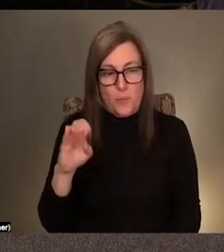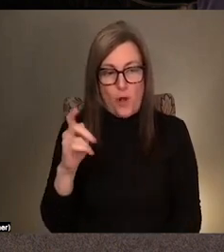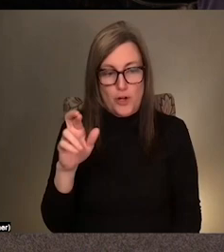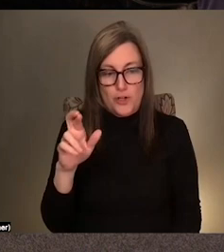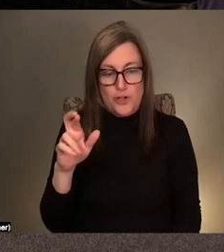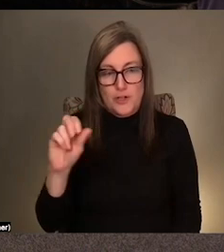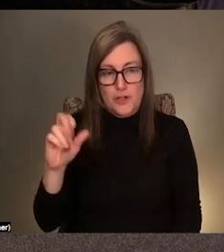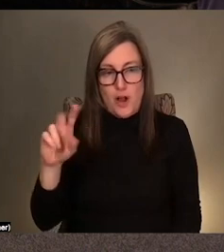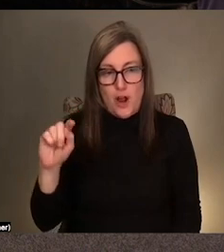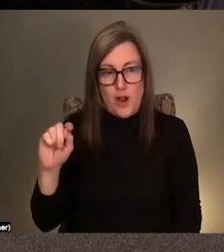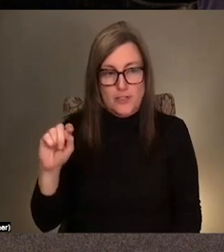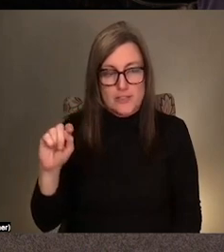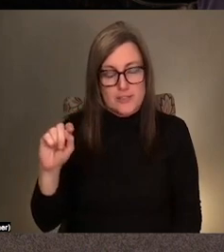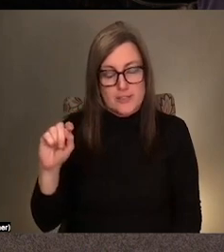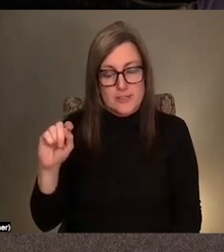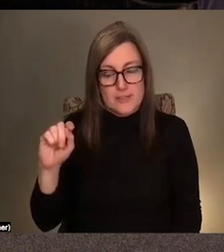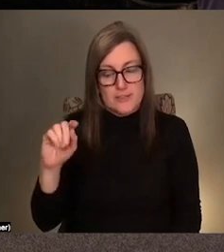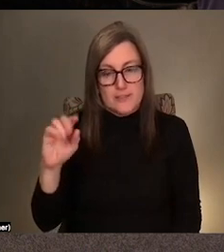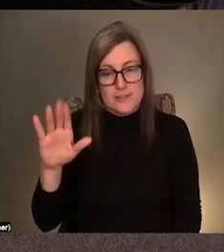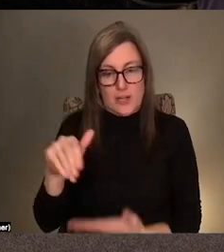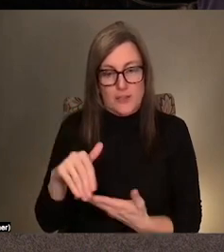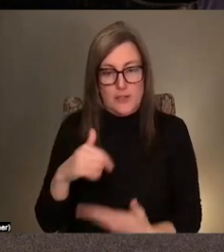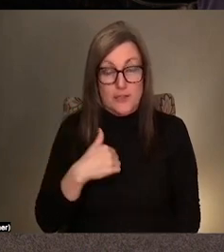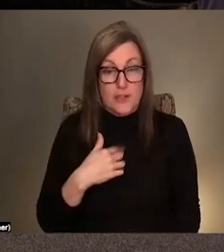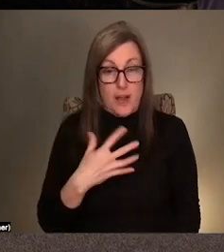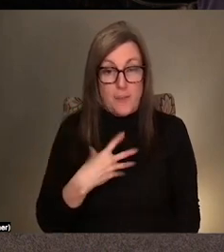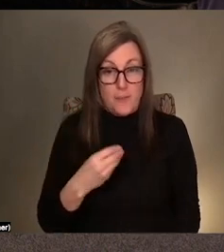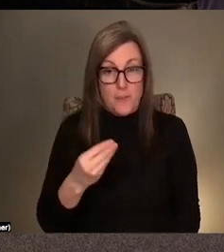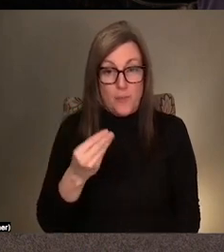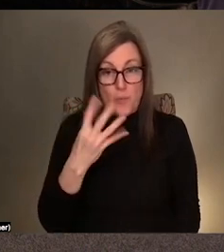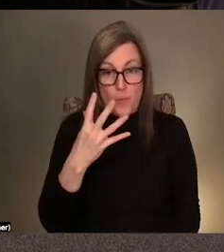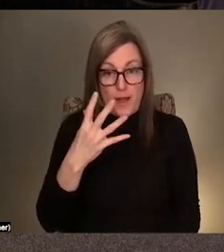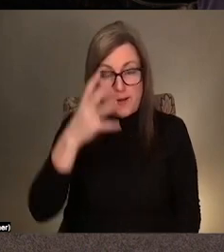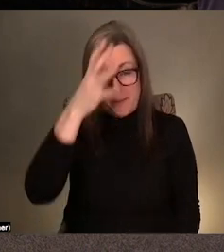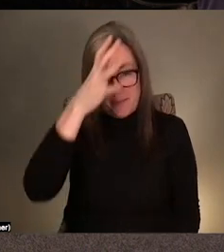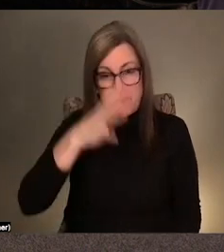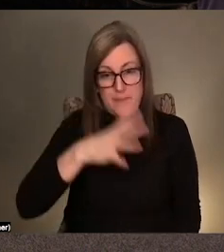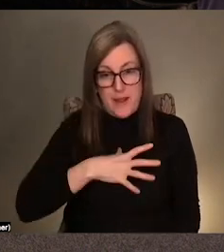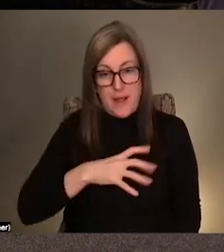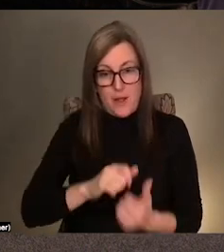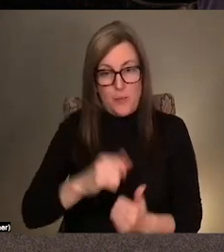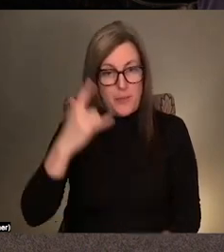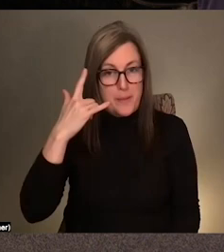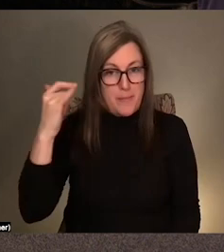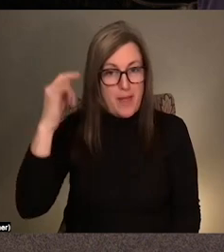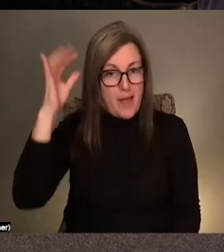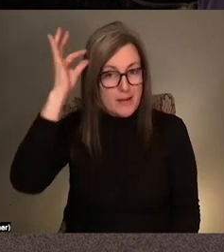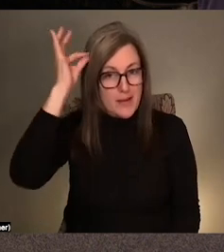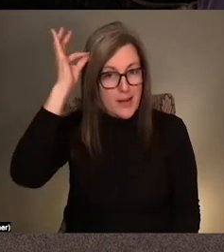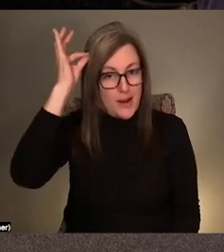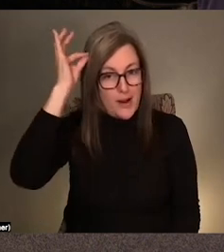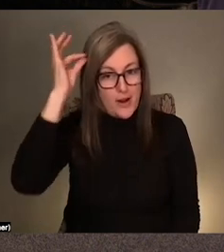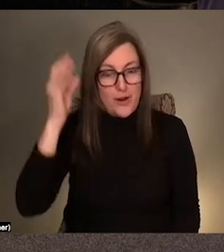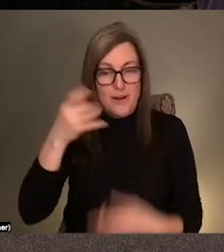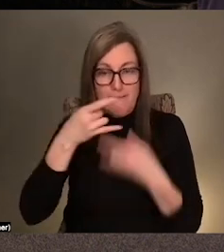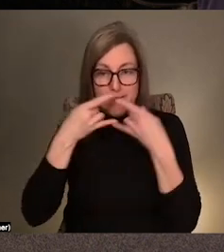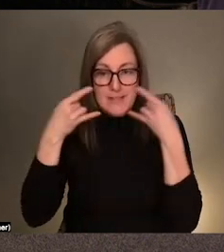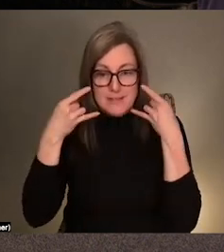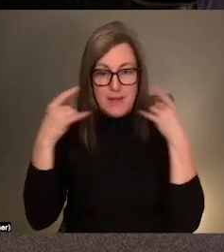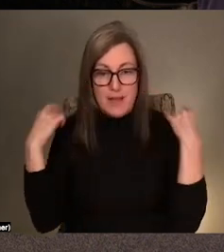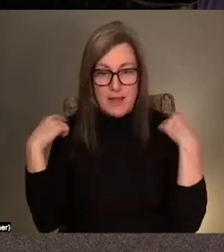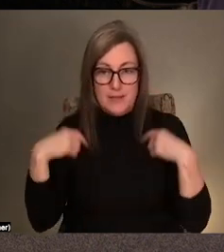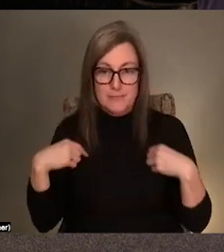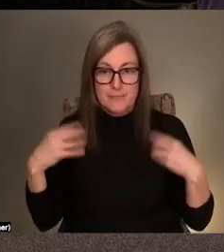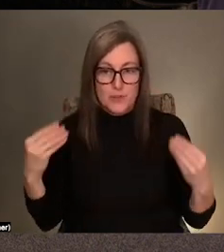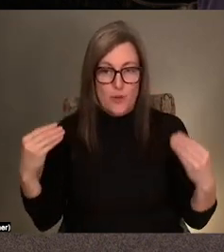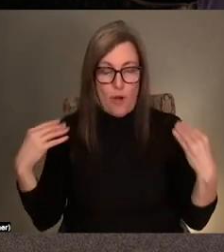in, I'm a white male with blonde hair. I'm wearing a face mask and a cardigan, a soft cardigan.